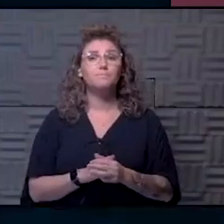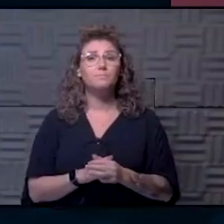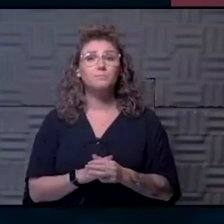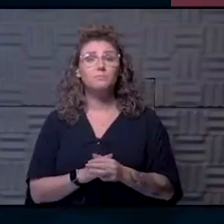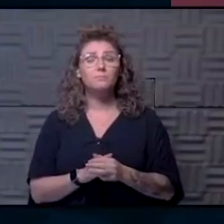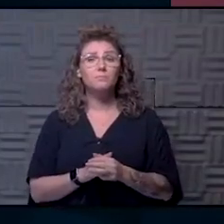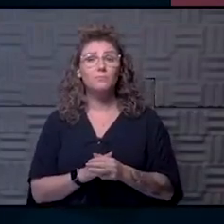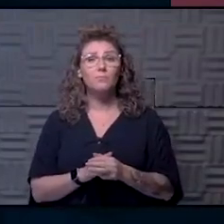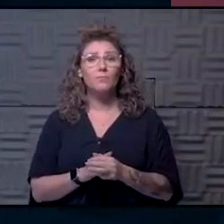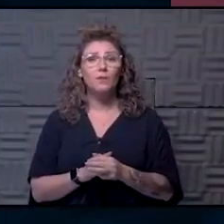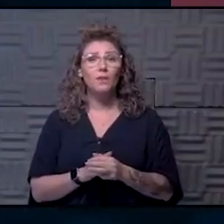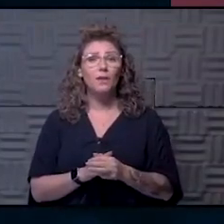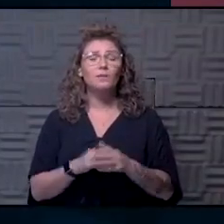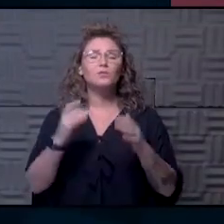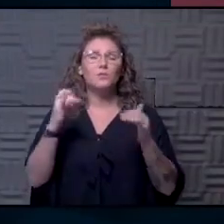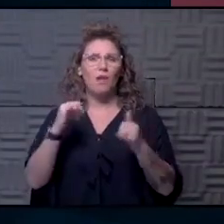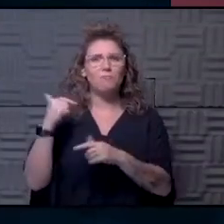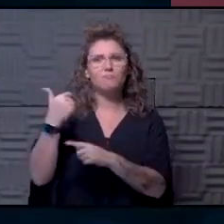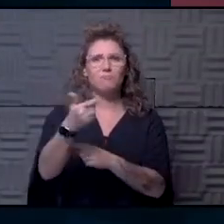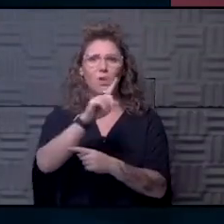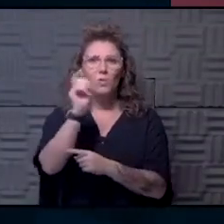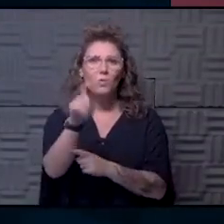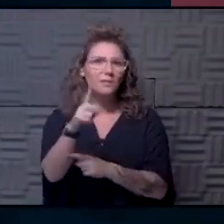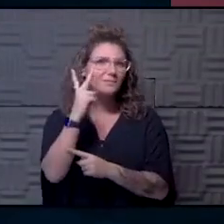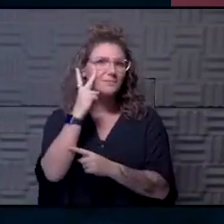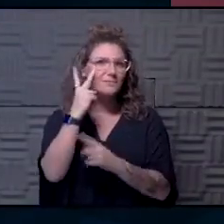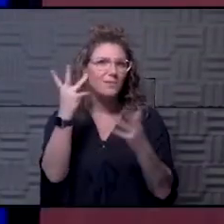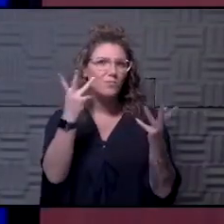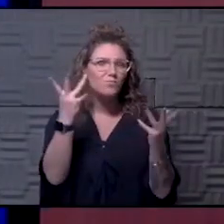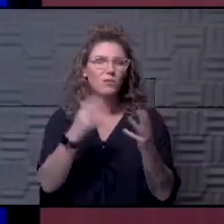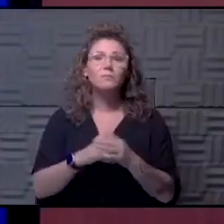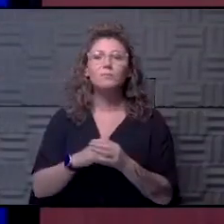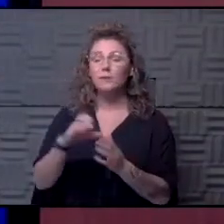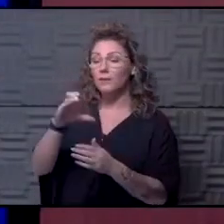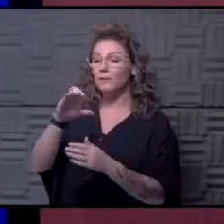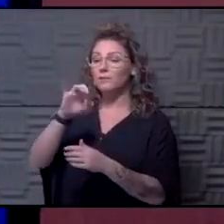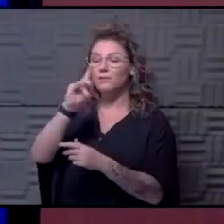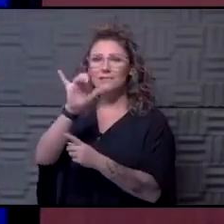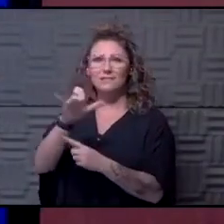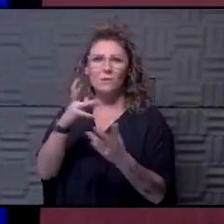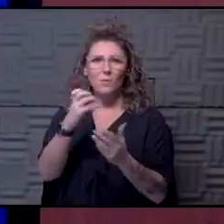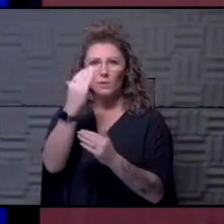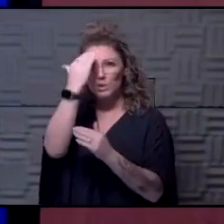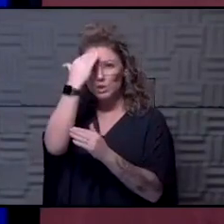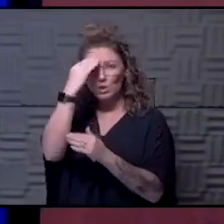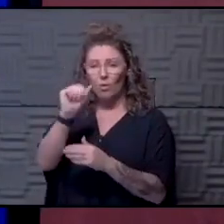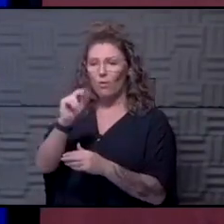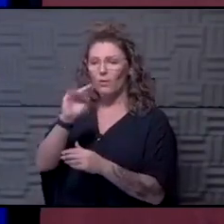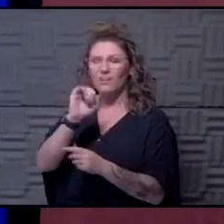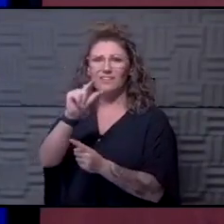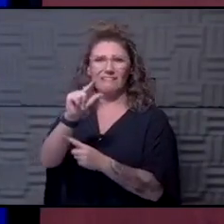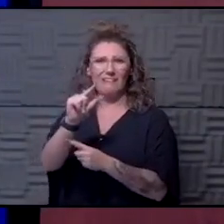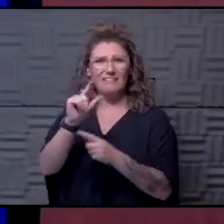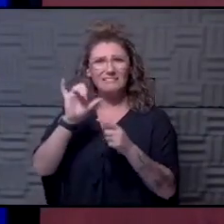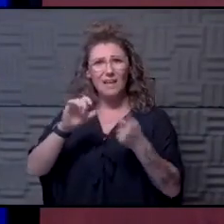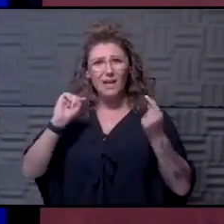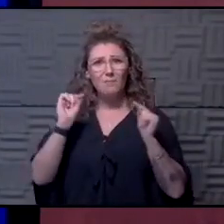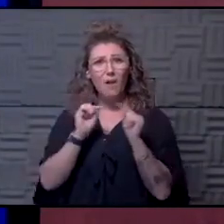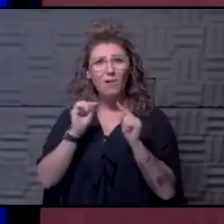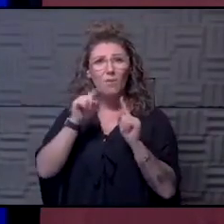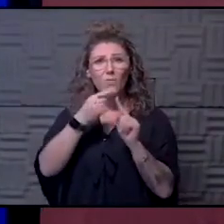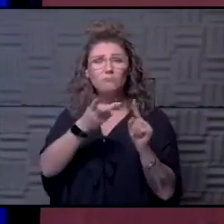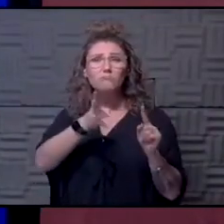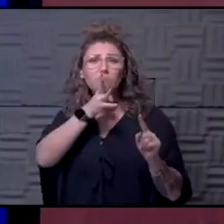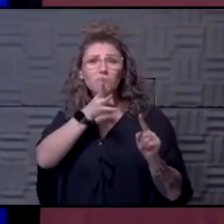Well, um, let's turn again back to questions and see what we have out there. Cindy wants to know if the Neil, if it's painful for him when he